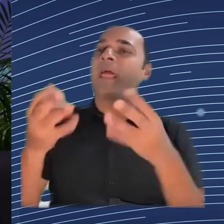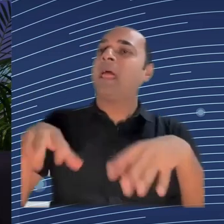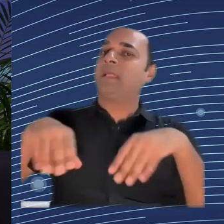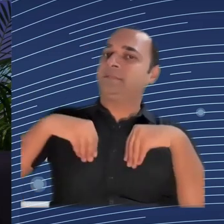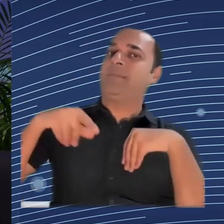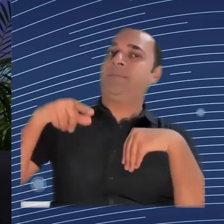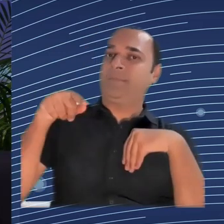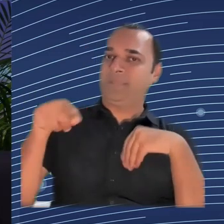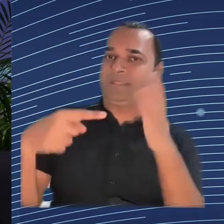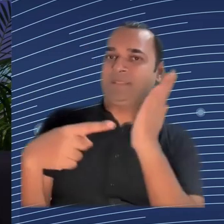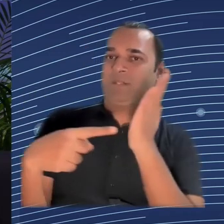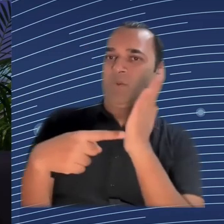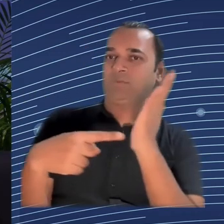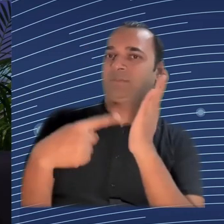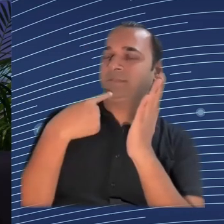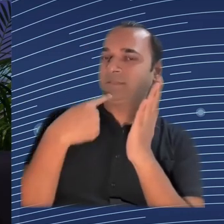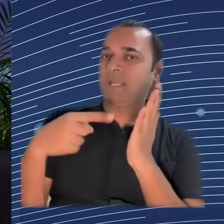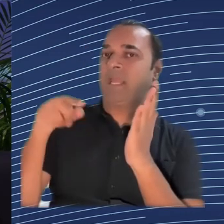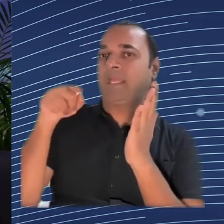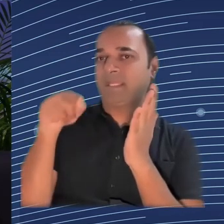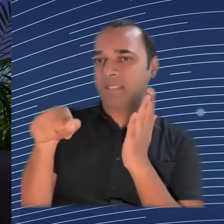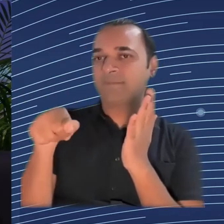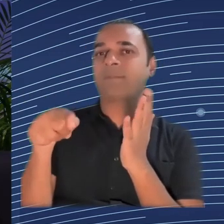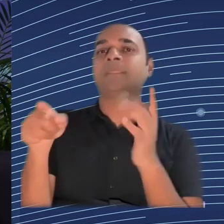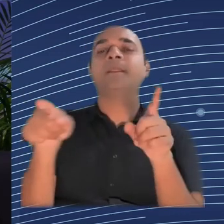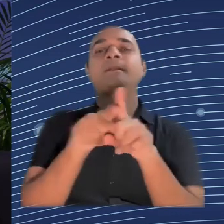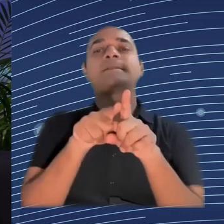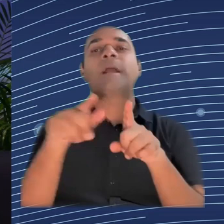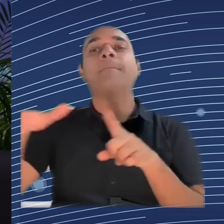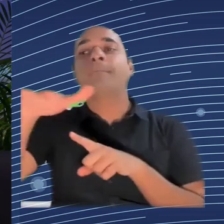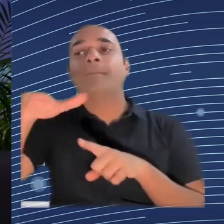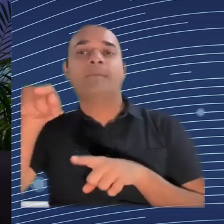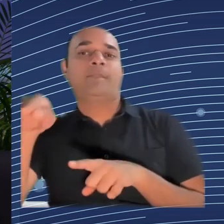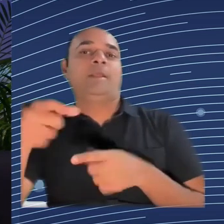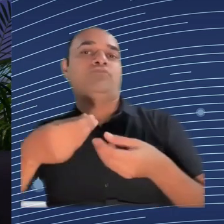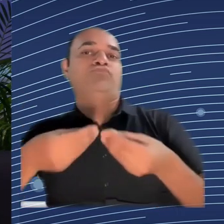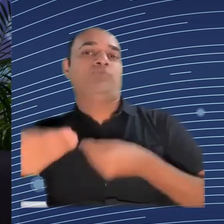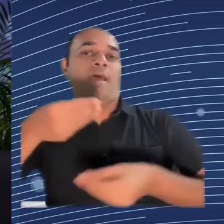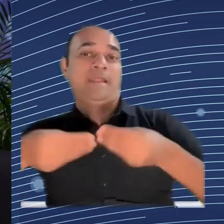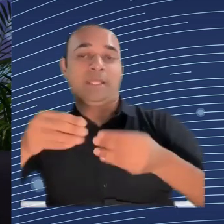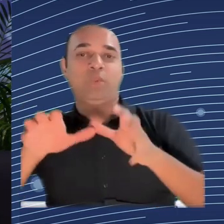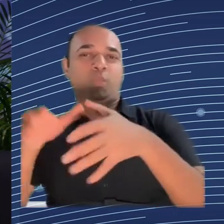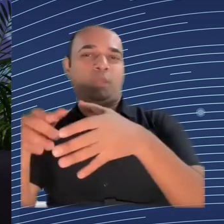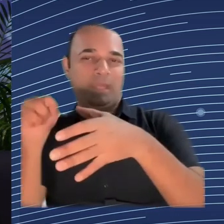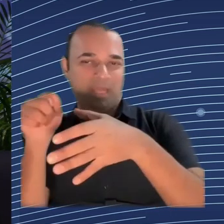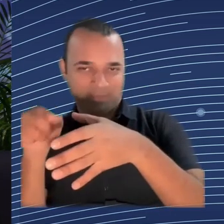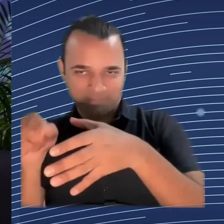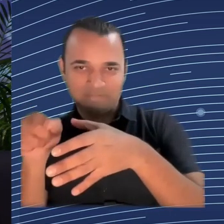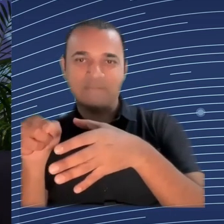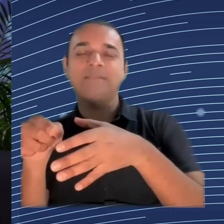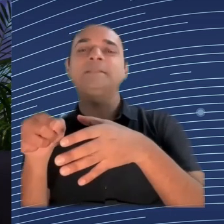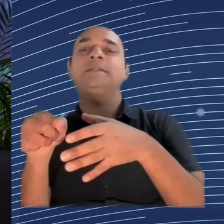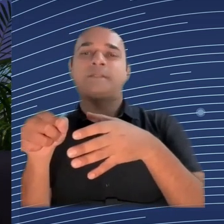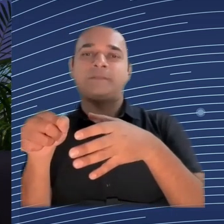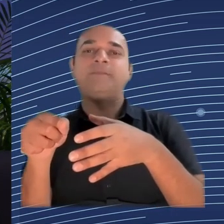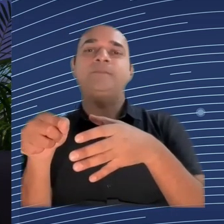disconnected means no pay. Disconnected means no access to information, no possibility to prove that you've been doing so